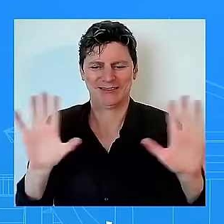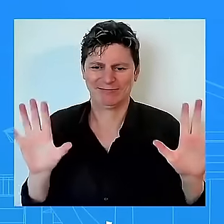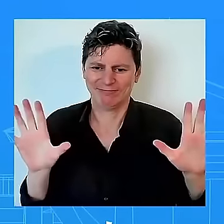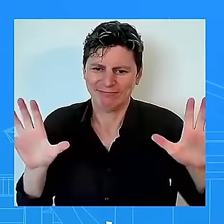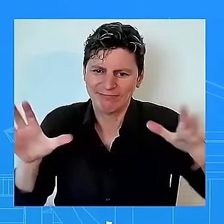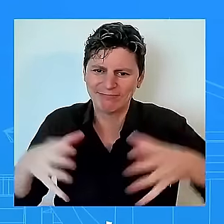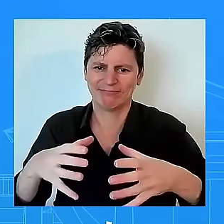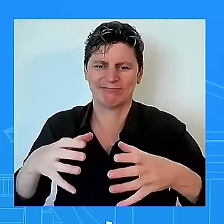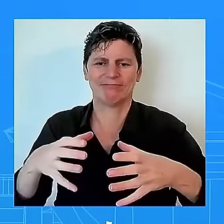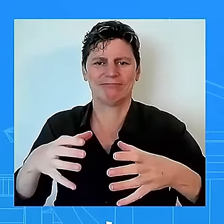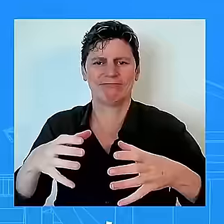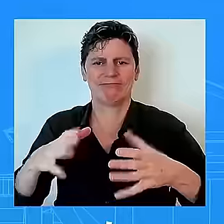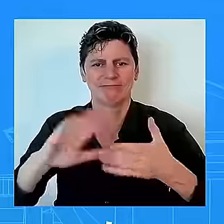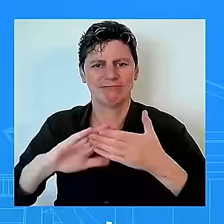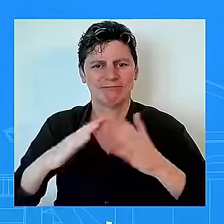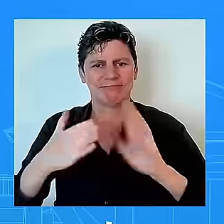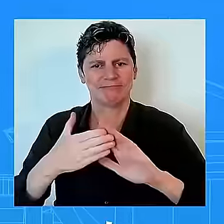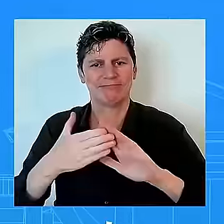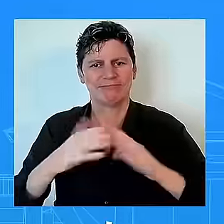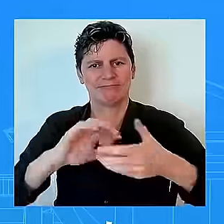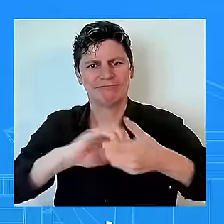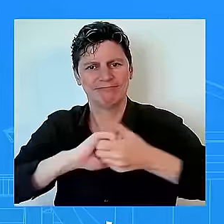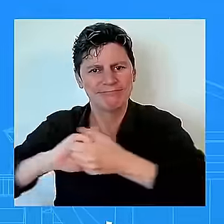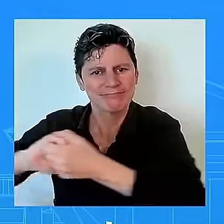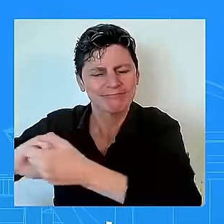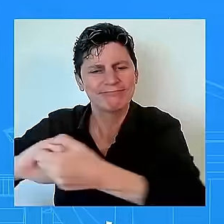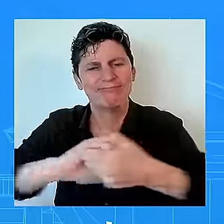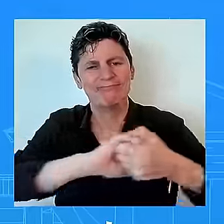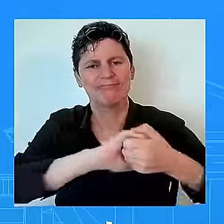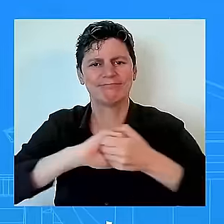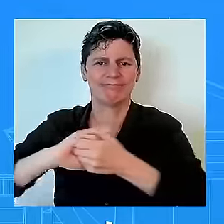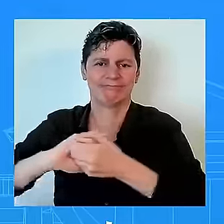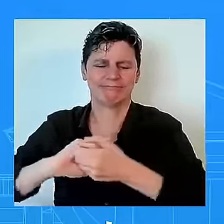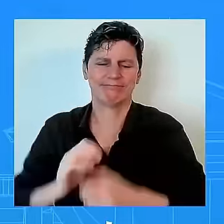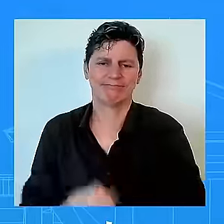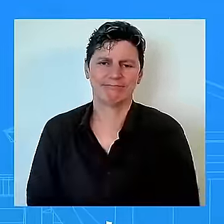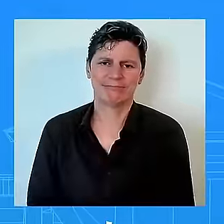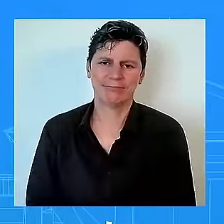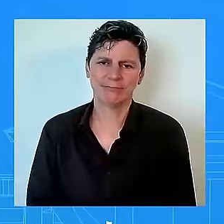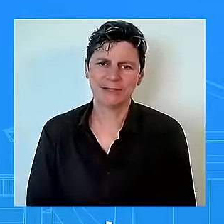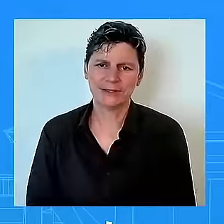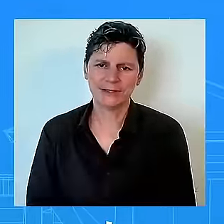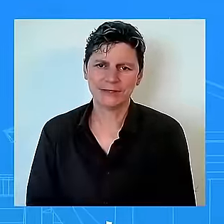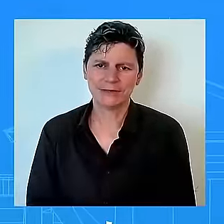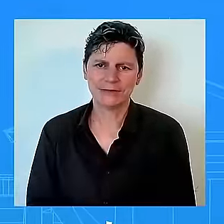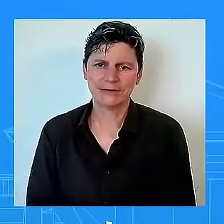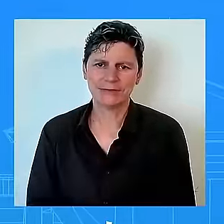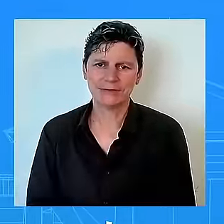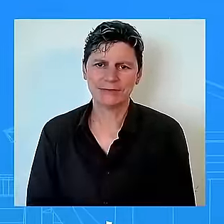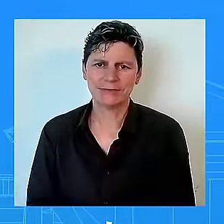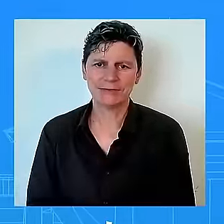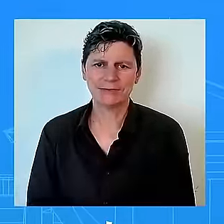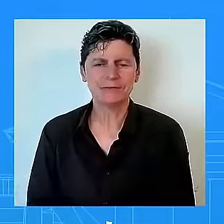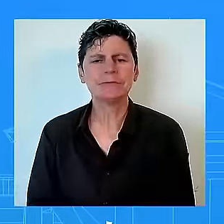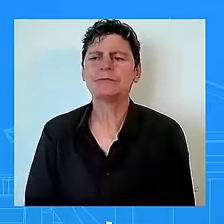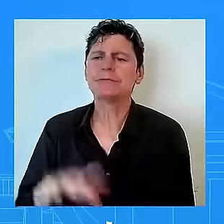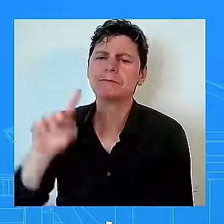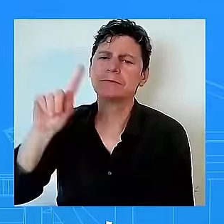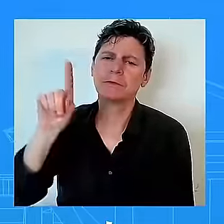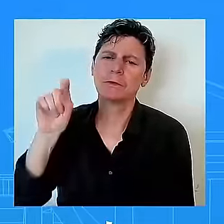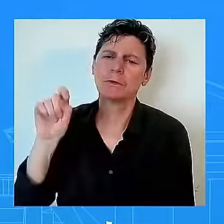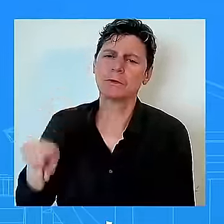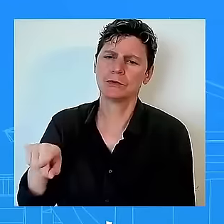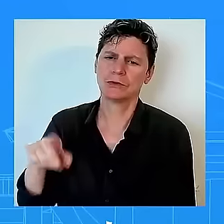and my next to last question um we're watching the news and seeing what's happening to sean diddy with